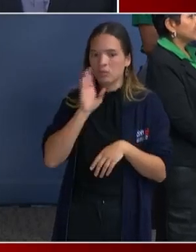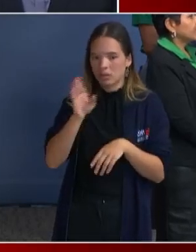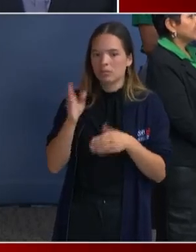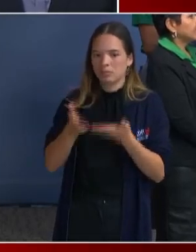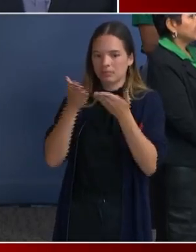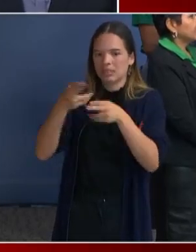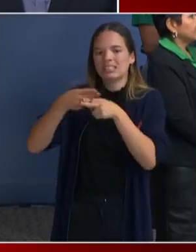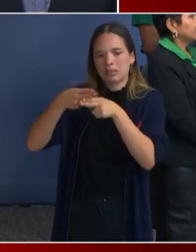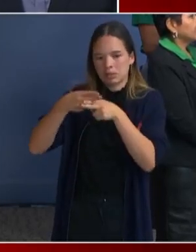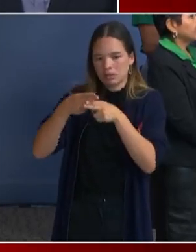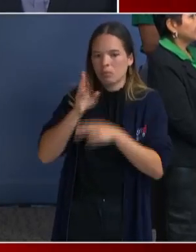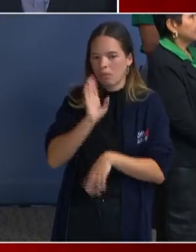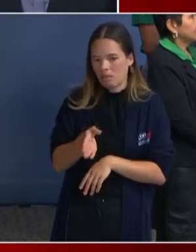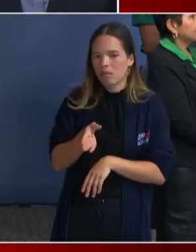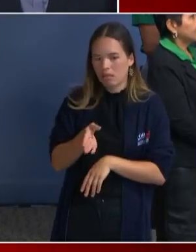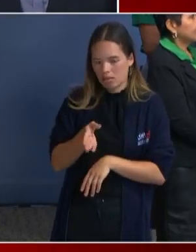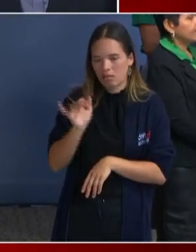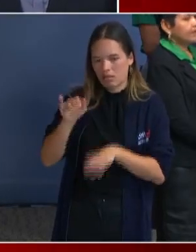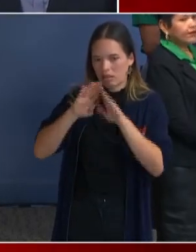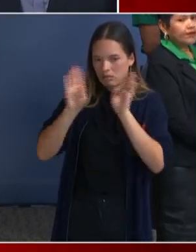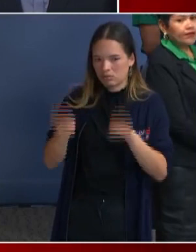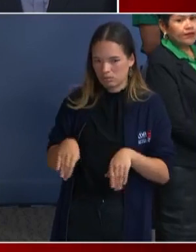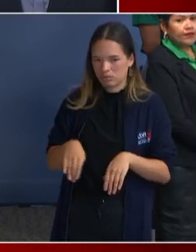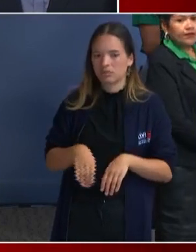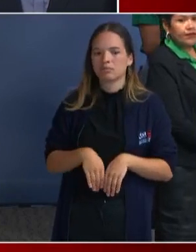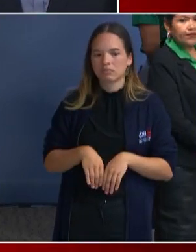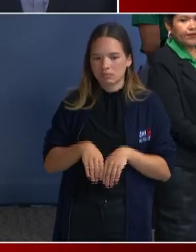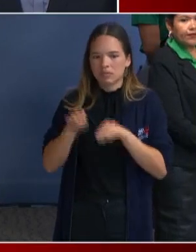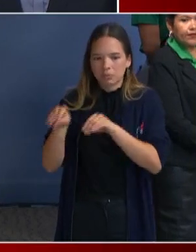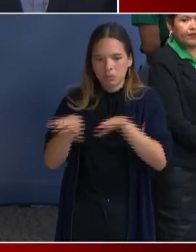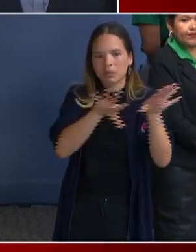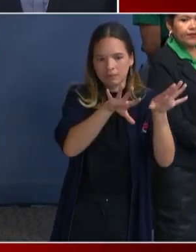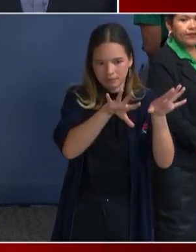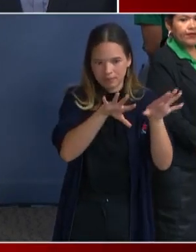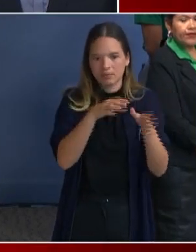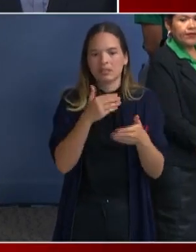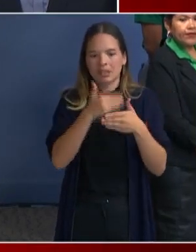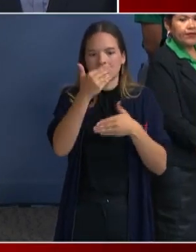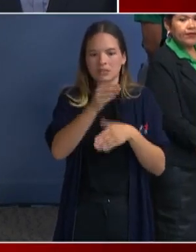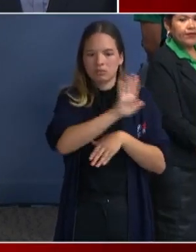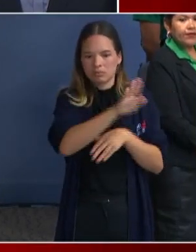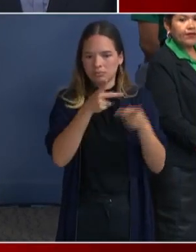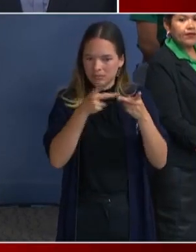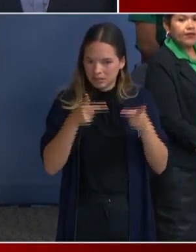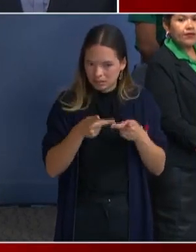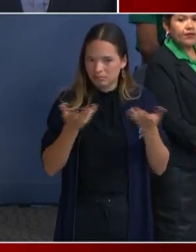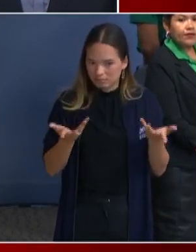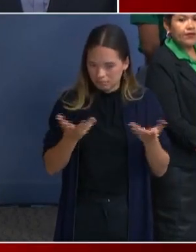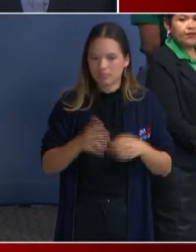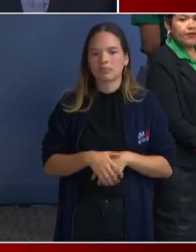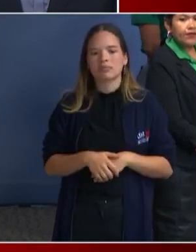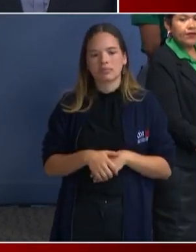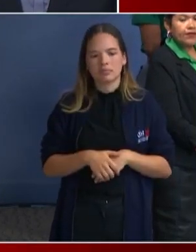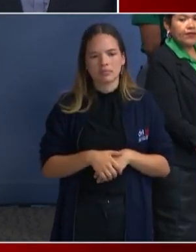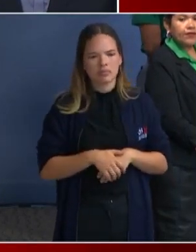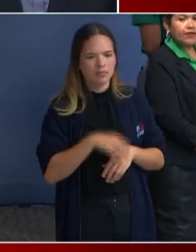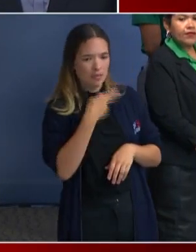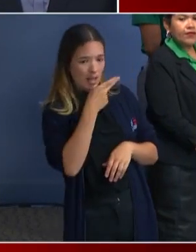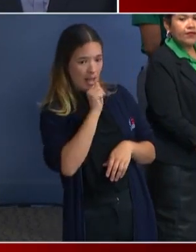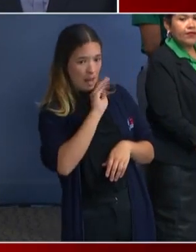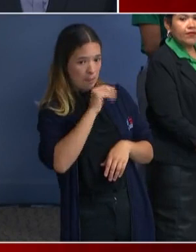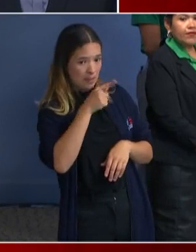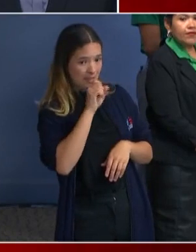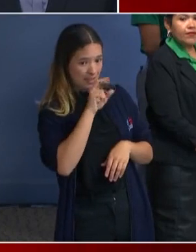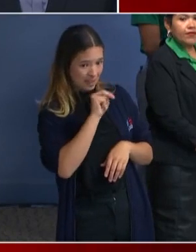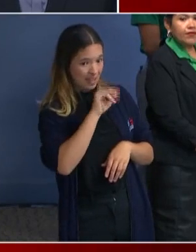are moving on to their next destinations. Are the families at Hampton Inn, which is a quarantine hotel, going to be moved to Days